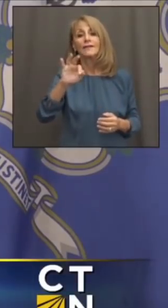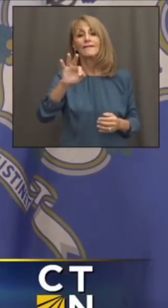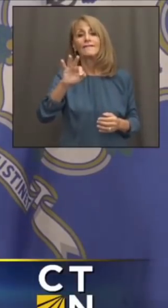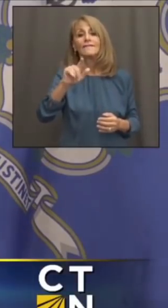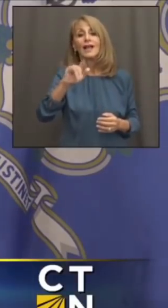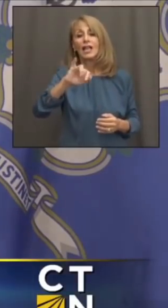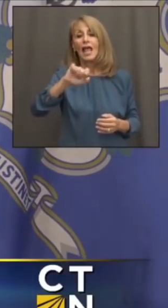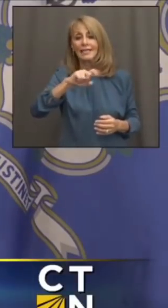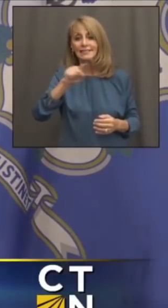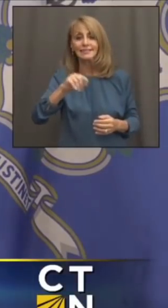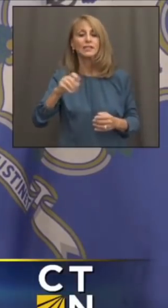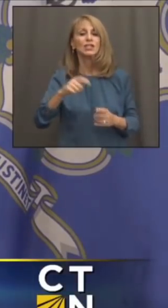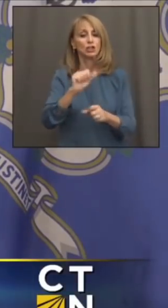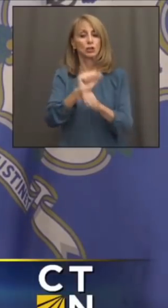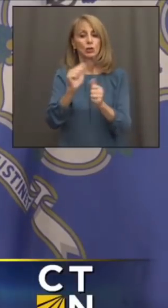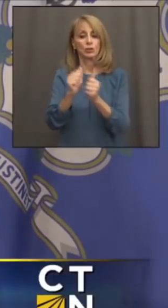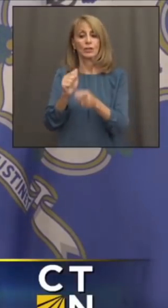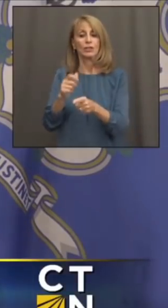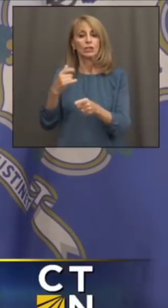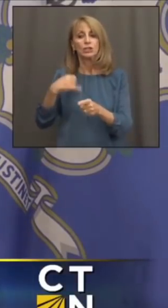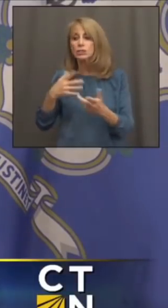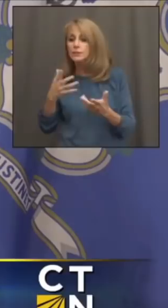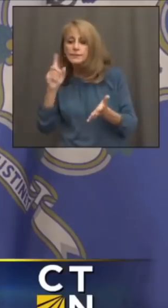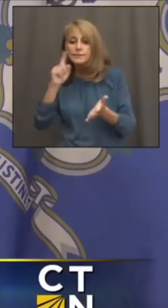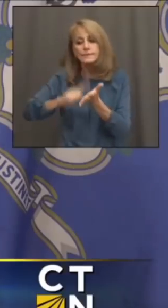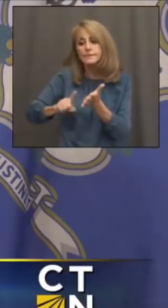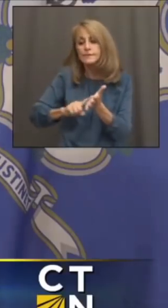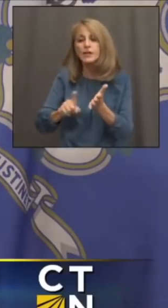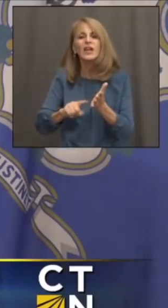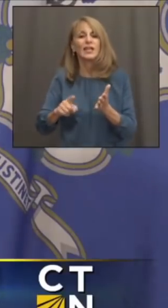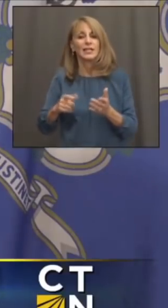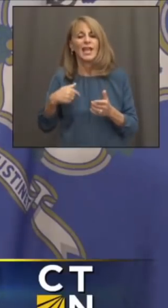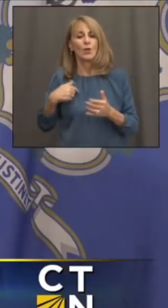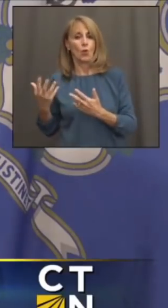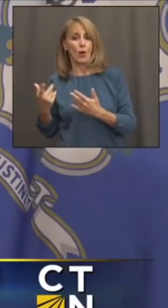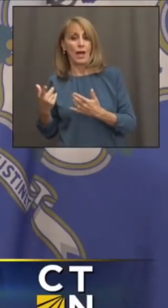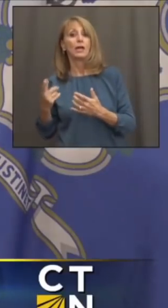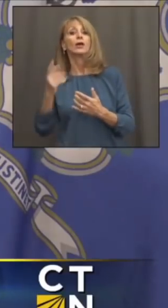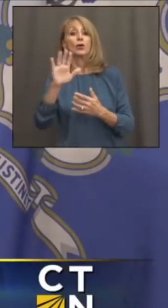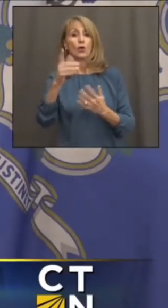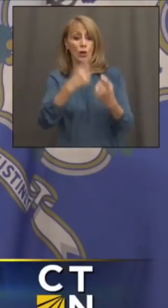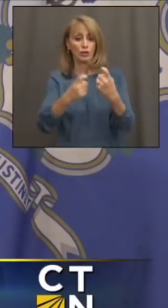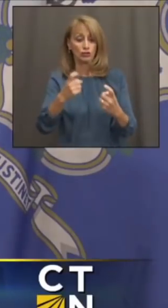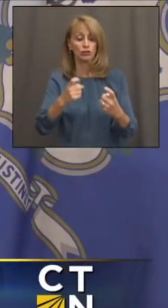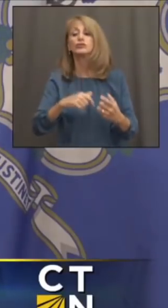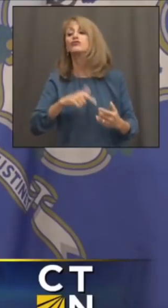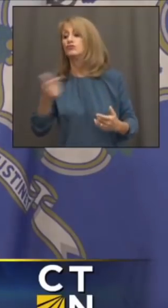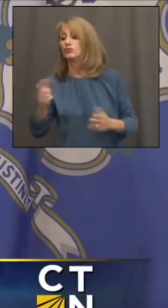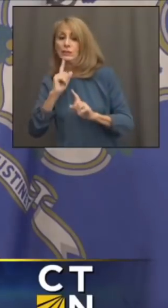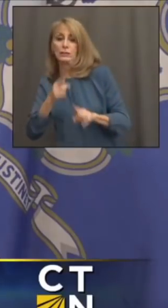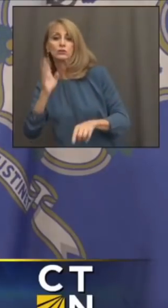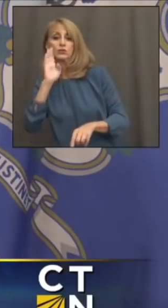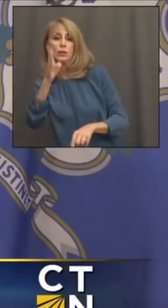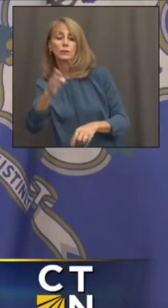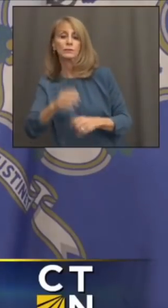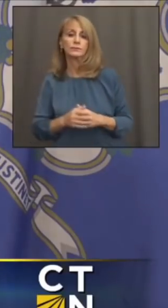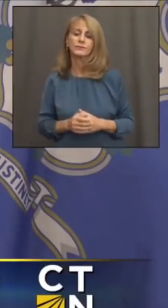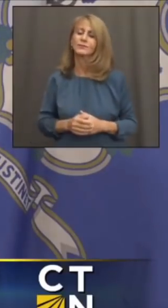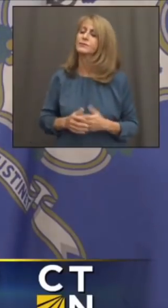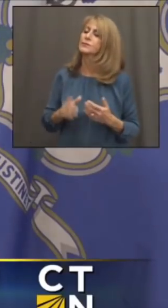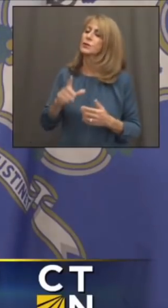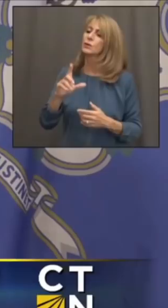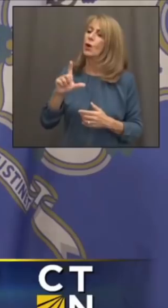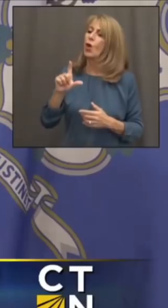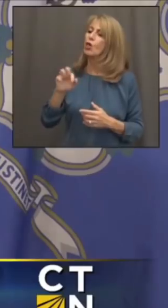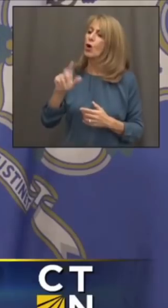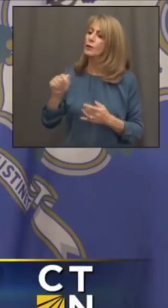James and the rest of the team as a navigator. They'll be here to answer further questions. But with that, Laura, tell me why this is a big deal